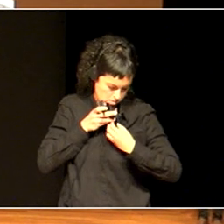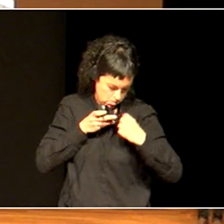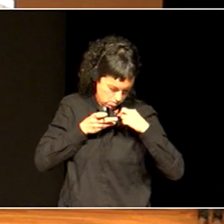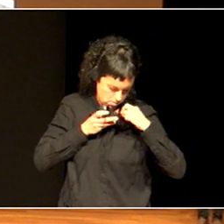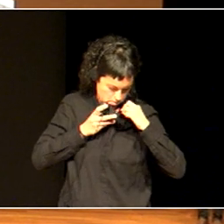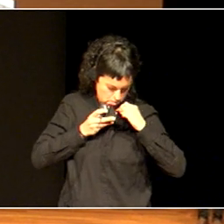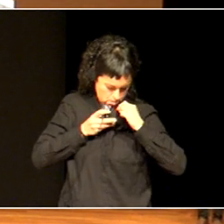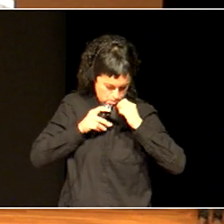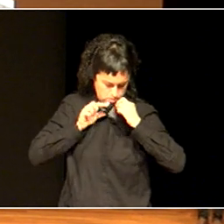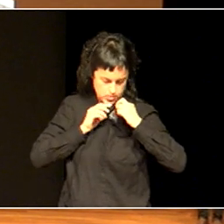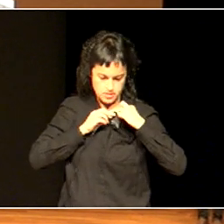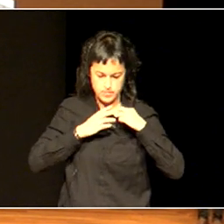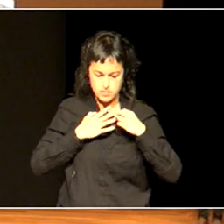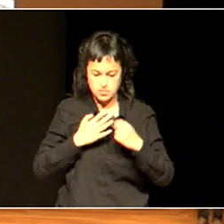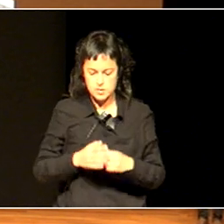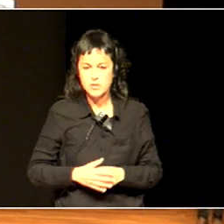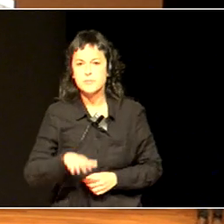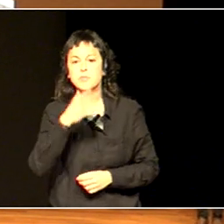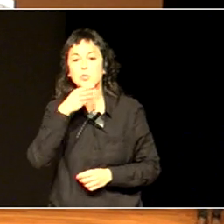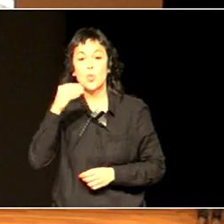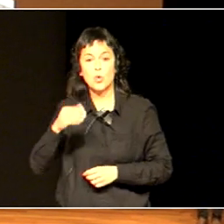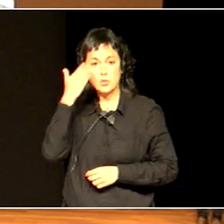He thinks it's very practical.